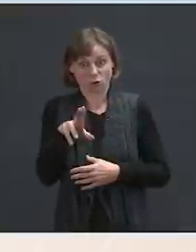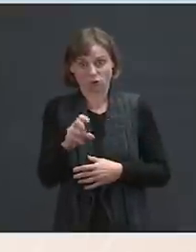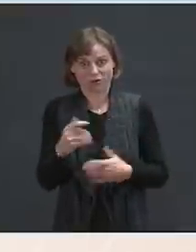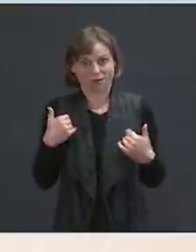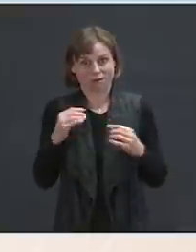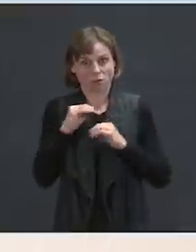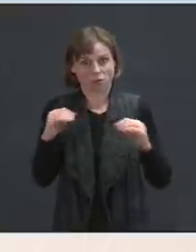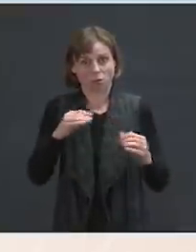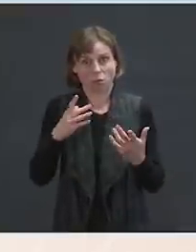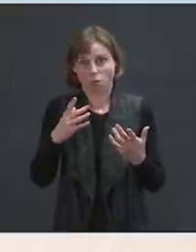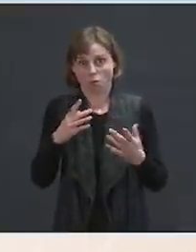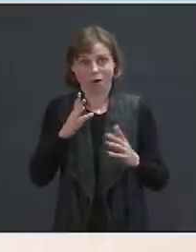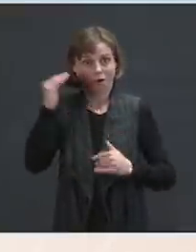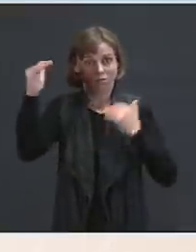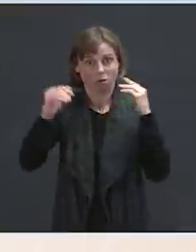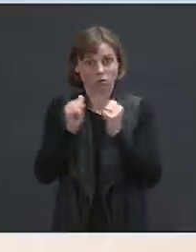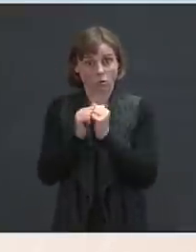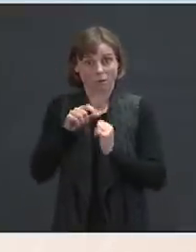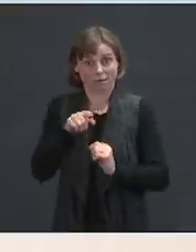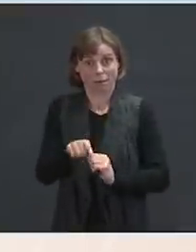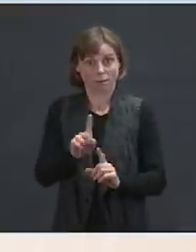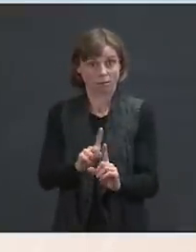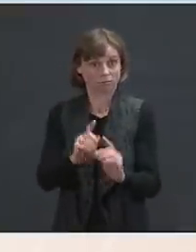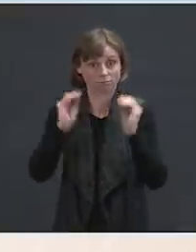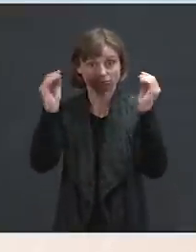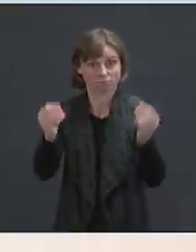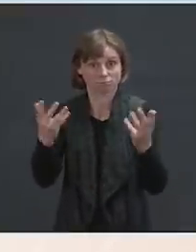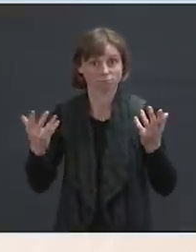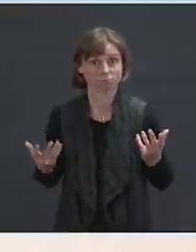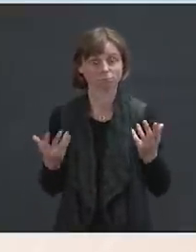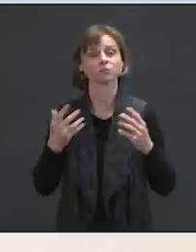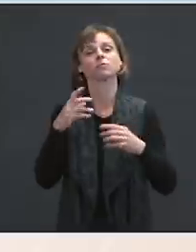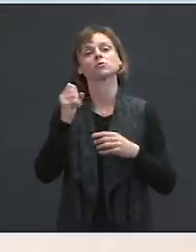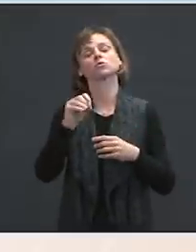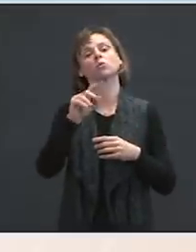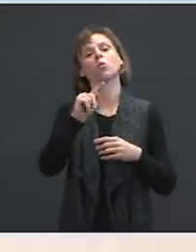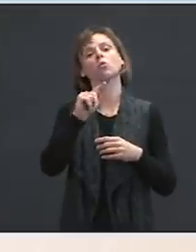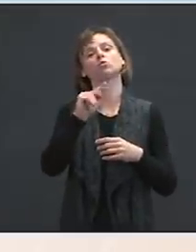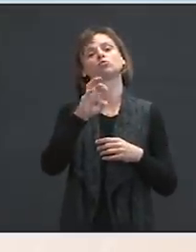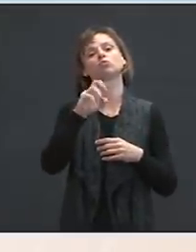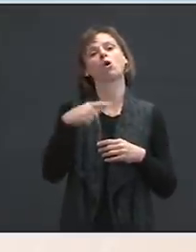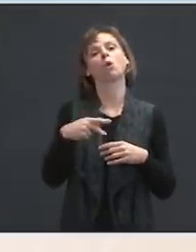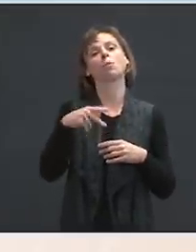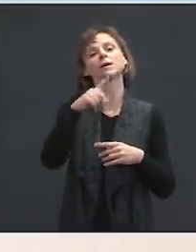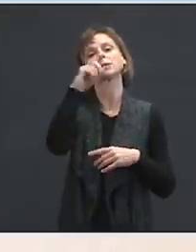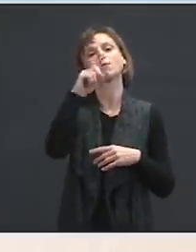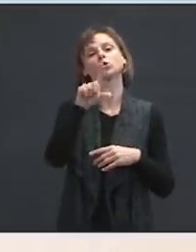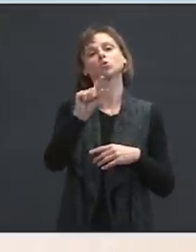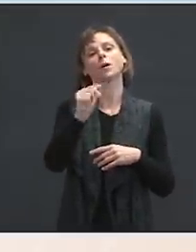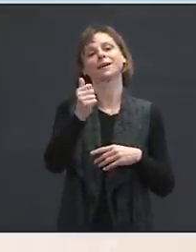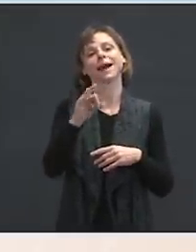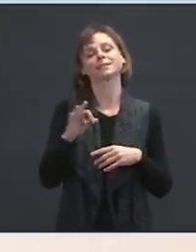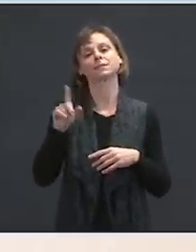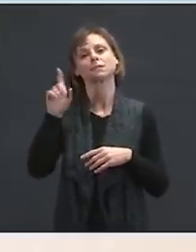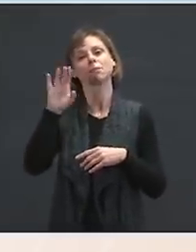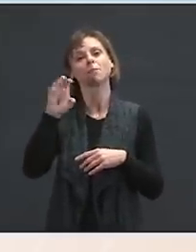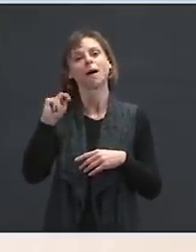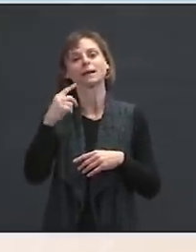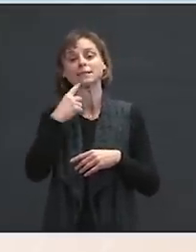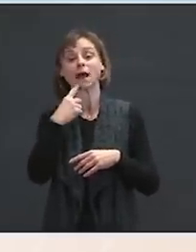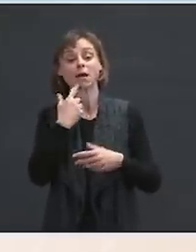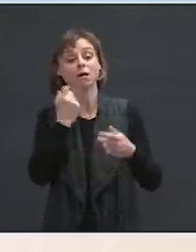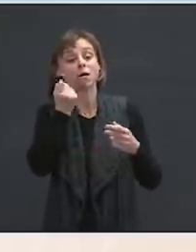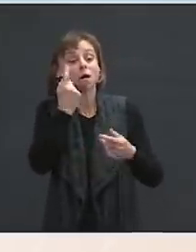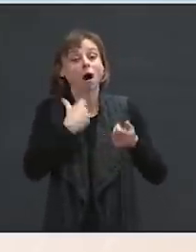But it's the same facility that was open for a month in the Trump administration — summer 2019. That is when Joe Biden said, under Trump,